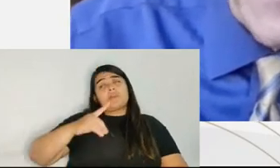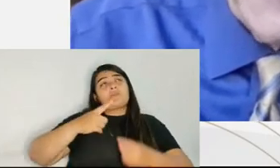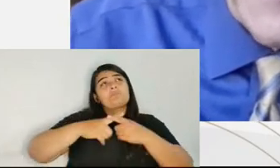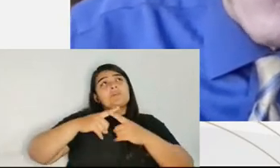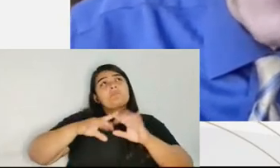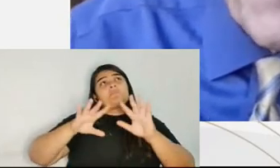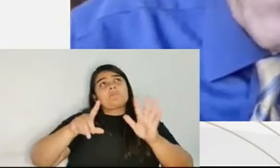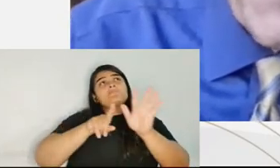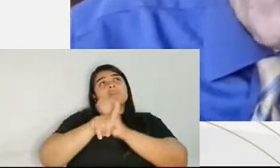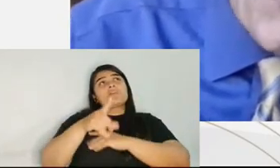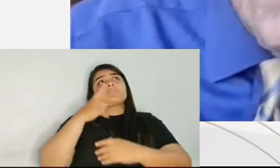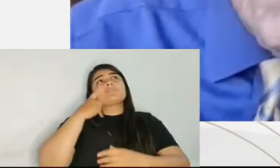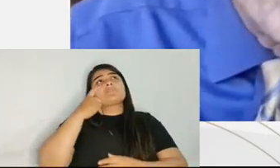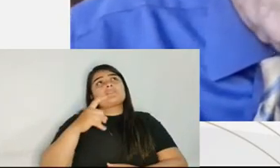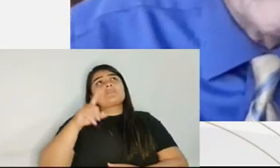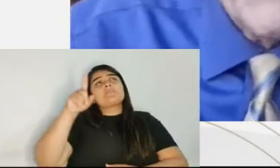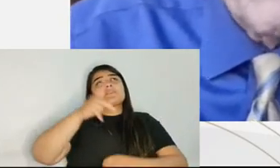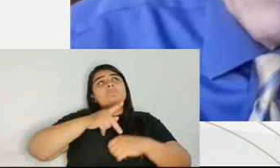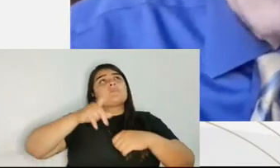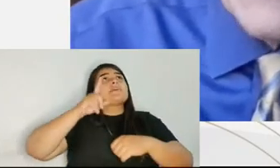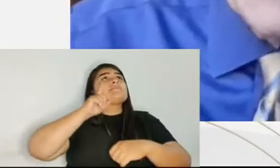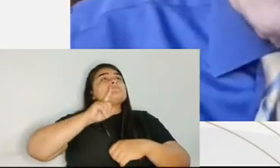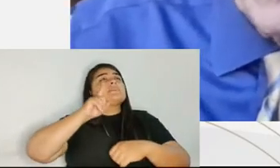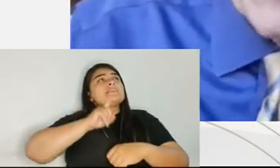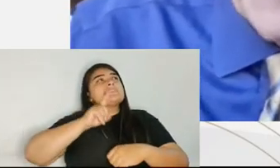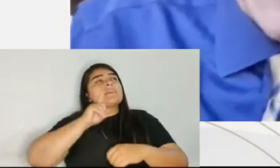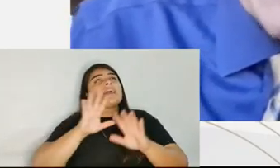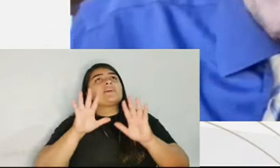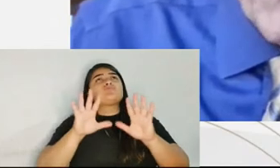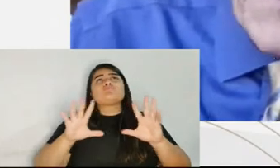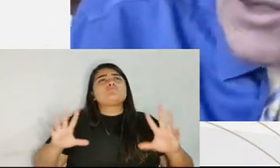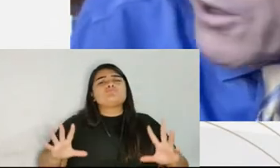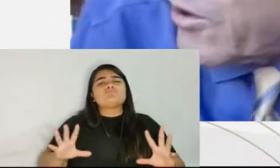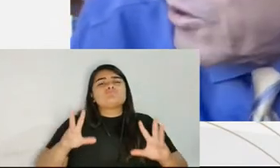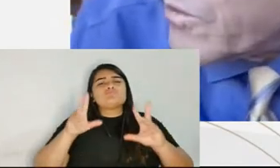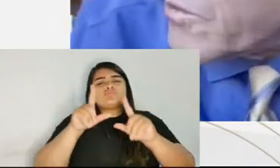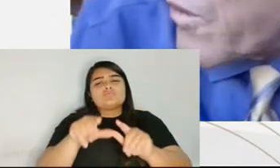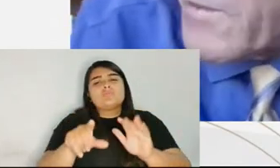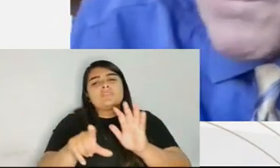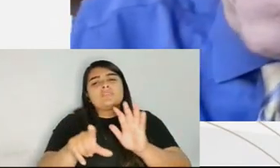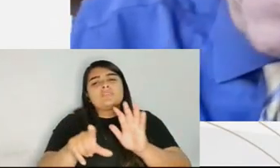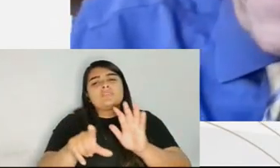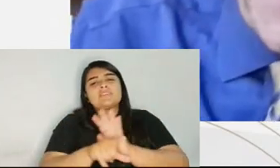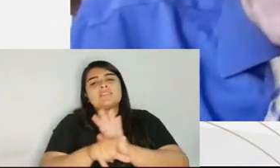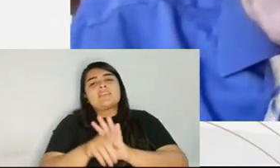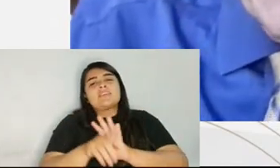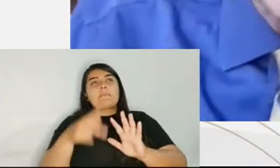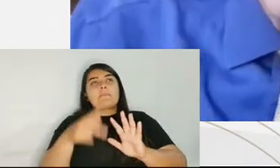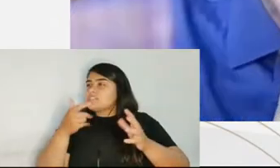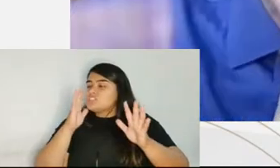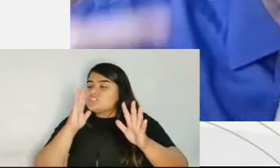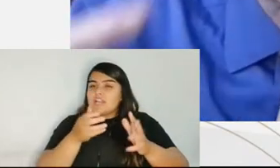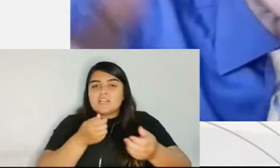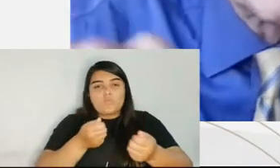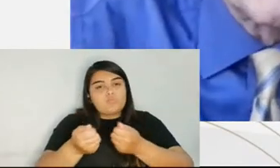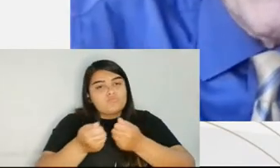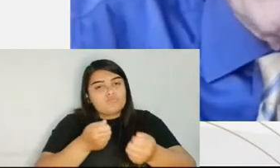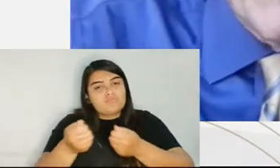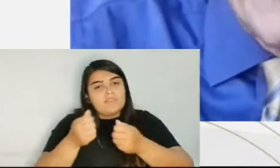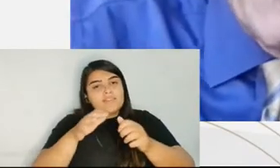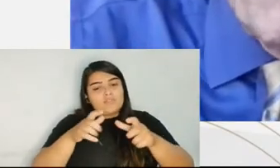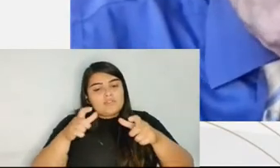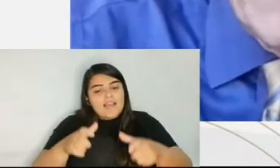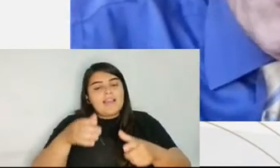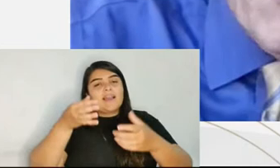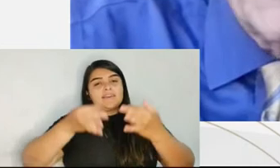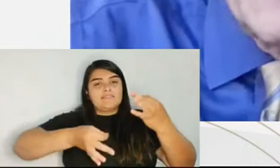plea bargaining had taken over by 1928 when this article was read. So that brings us up to where